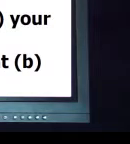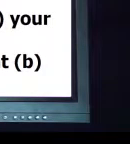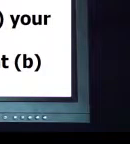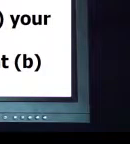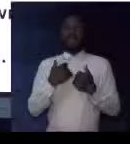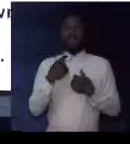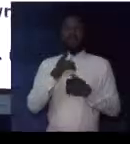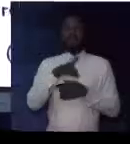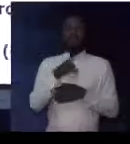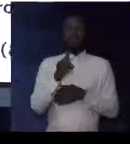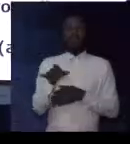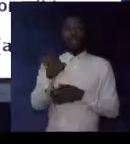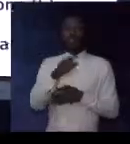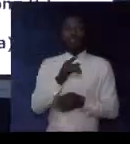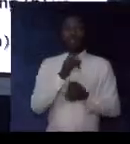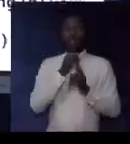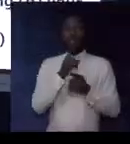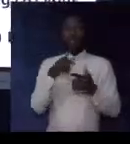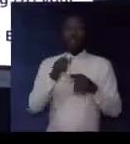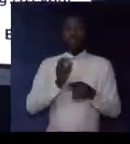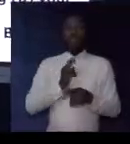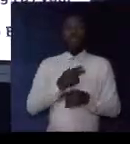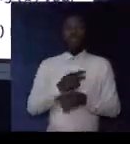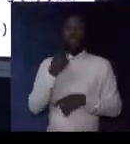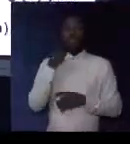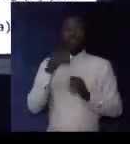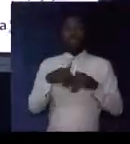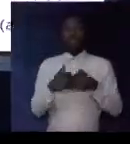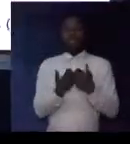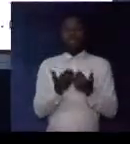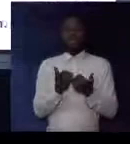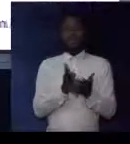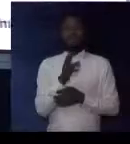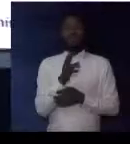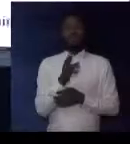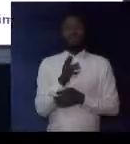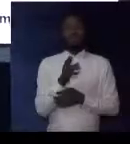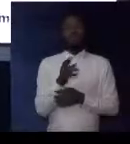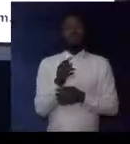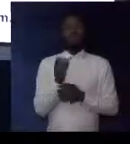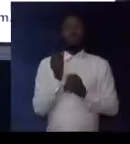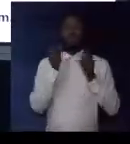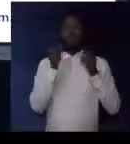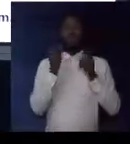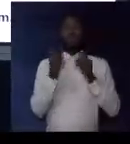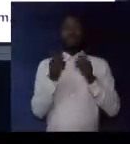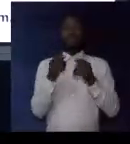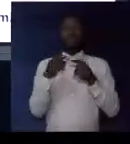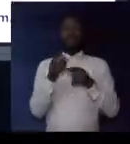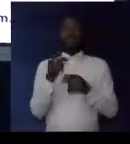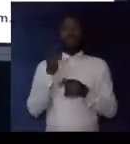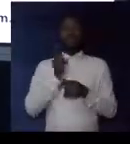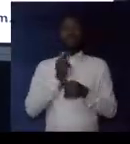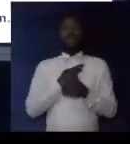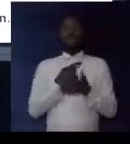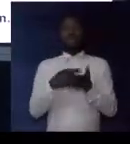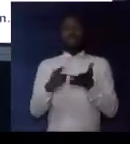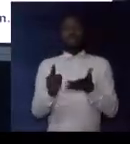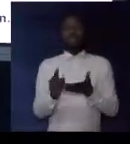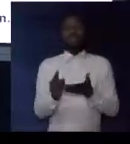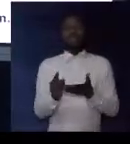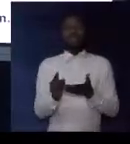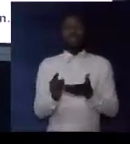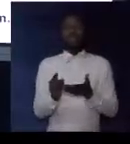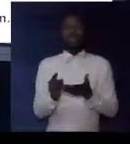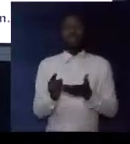Where these words That means Have you all chosen your answer? Let's see how correct you are. Wow. Let's